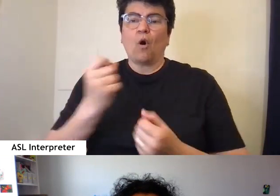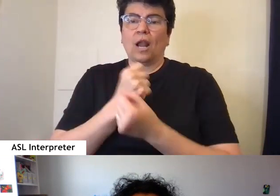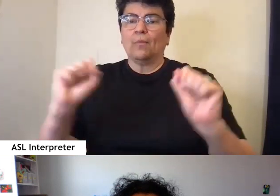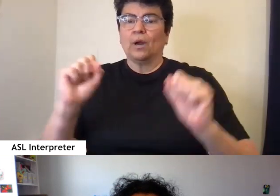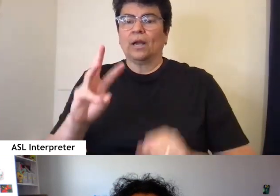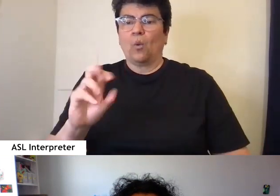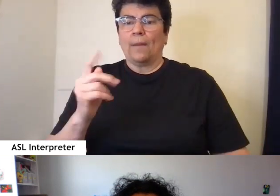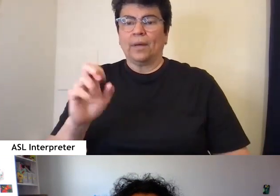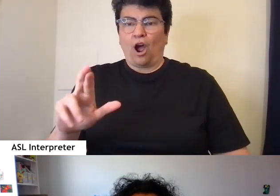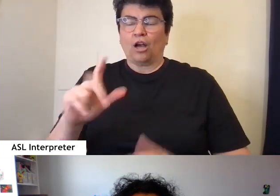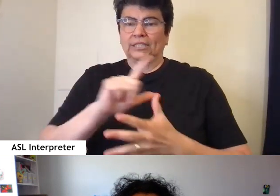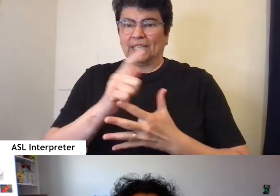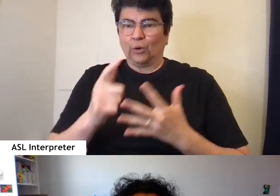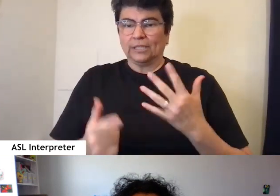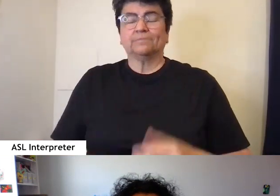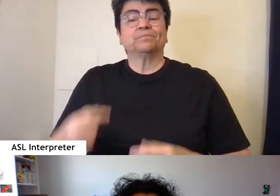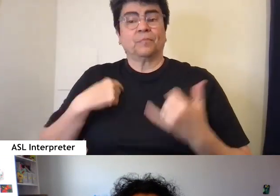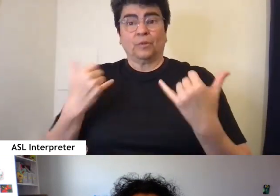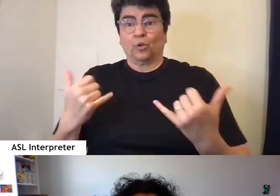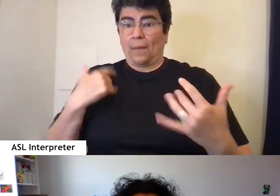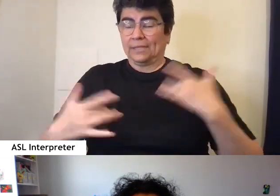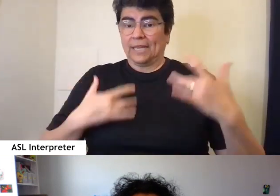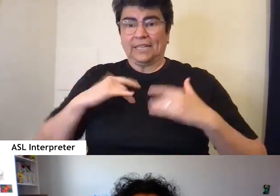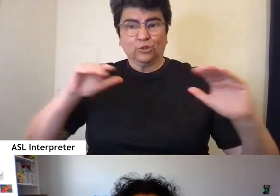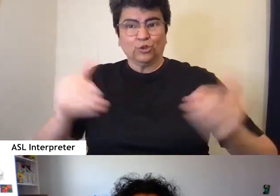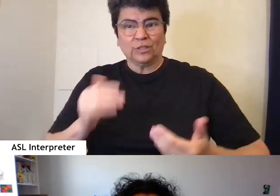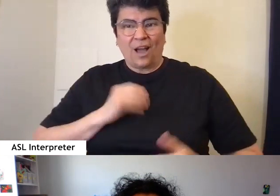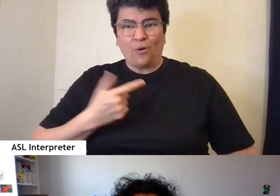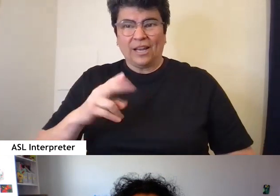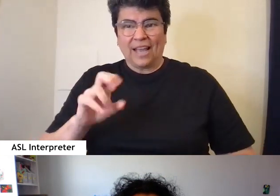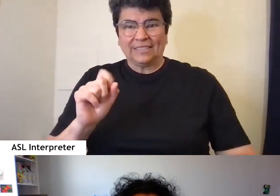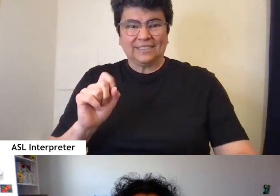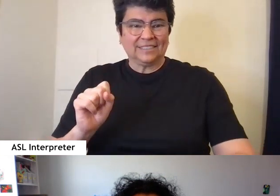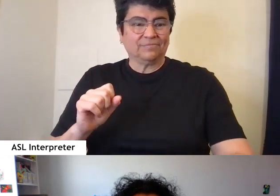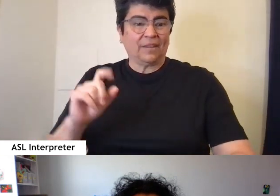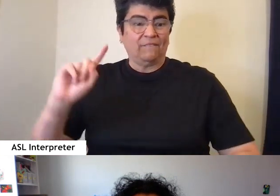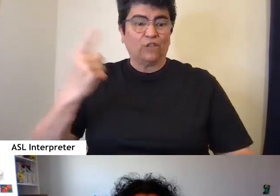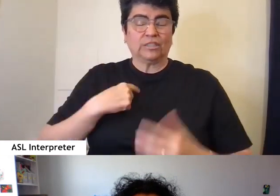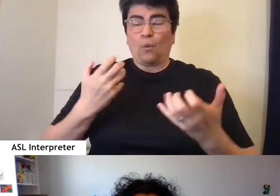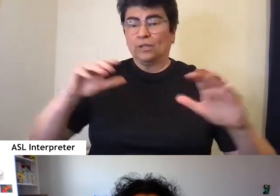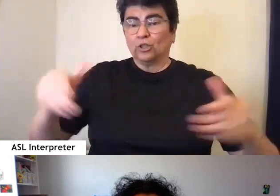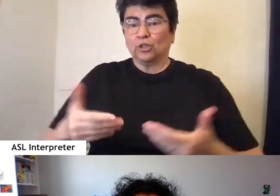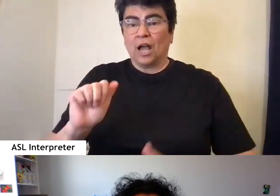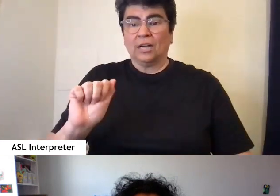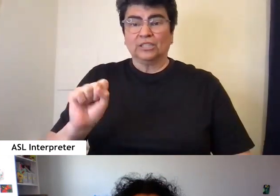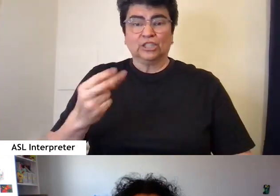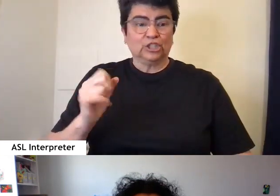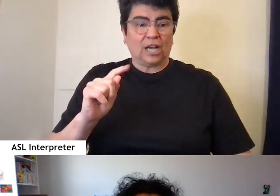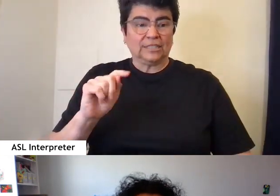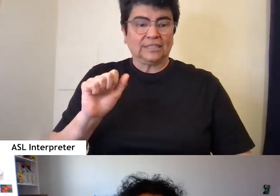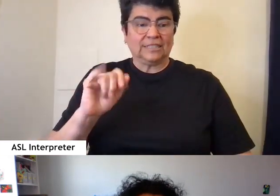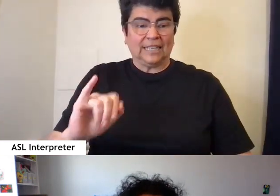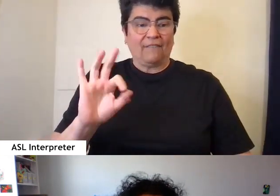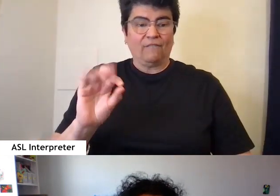Today I am extremely excited to introduce our guests. First, I'd like to introduce Ashanti Fortson,